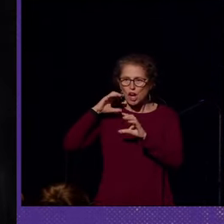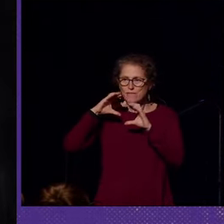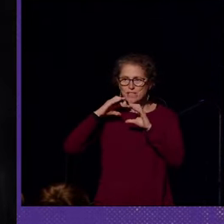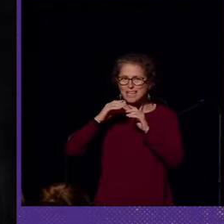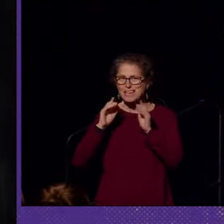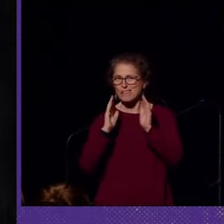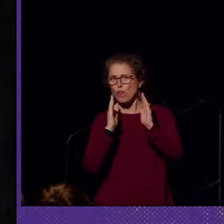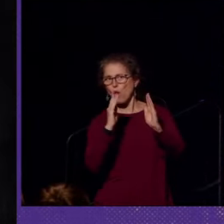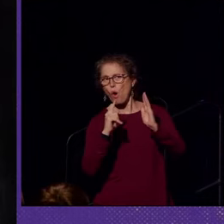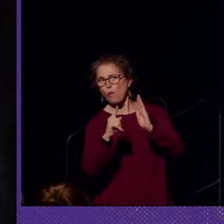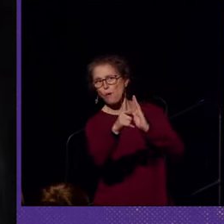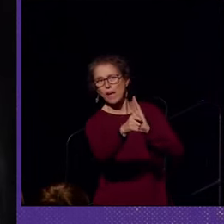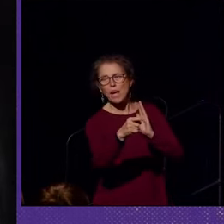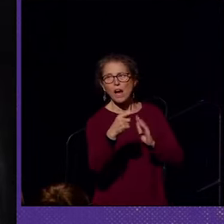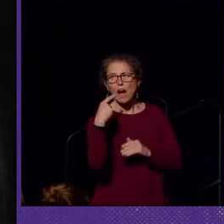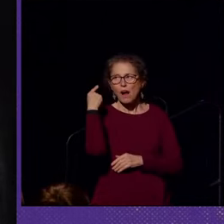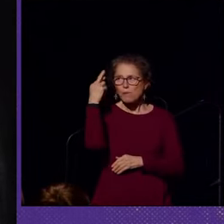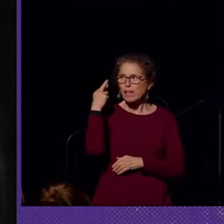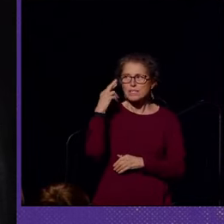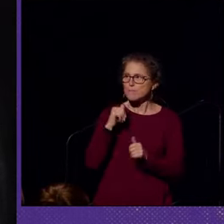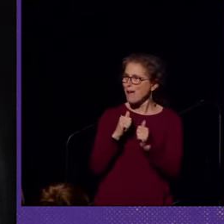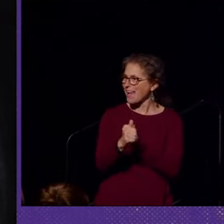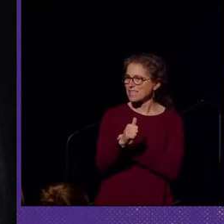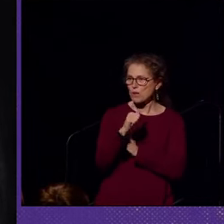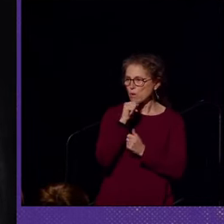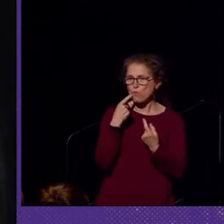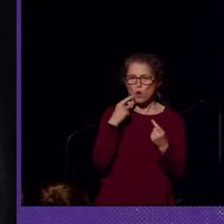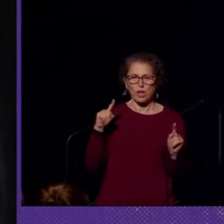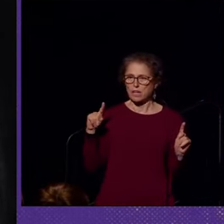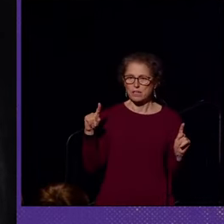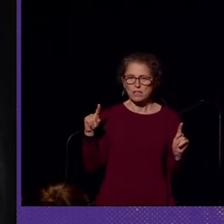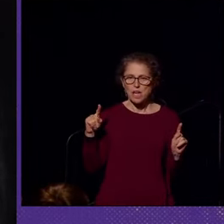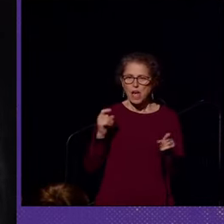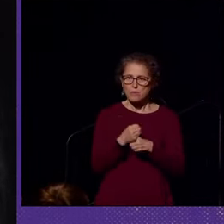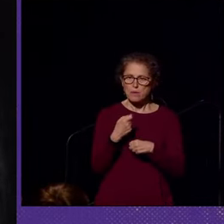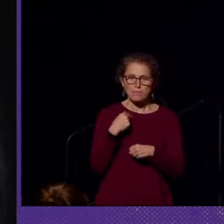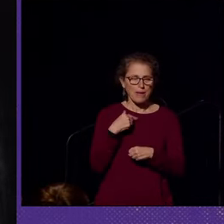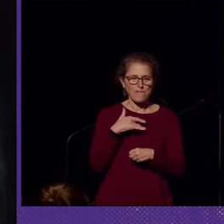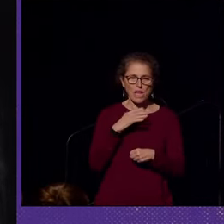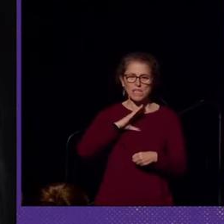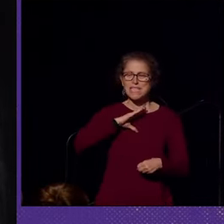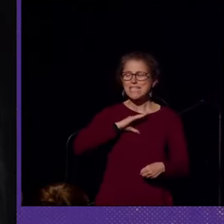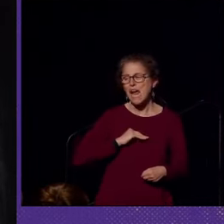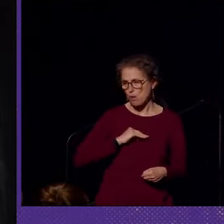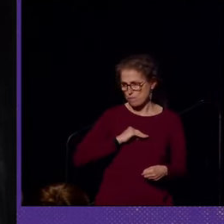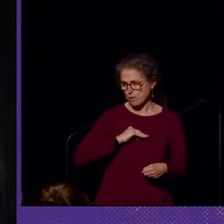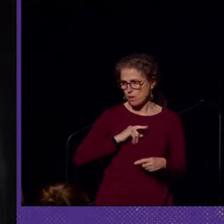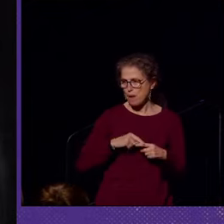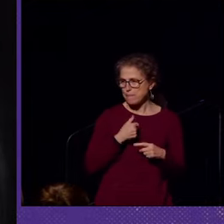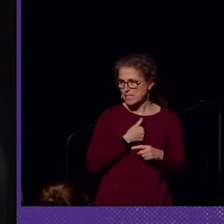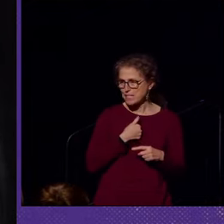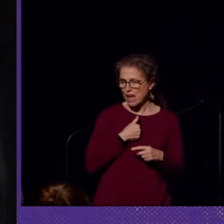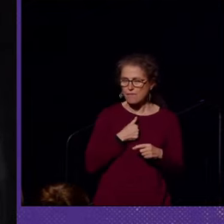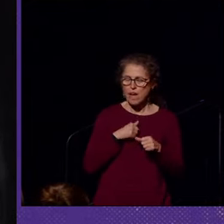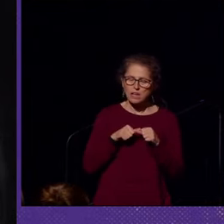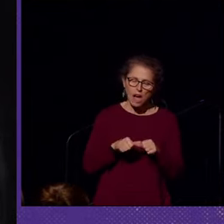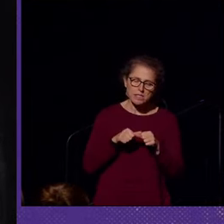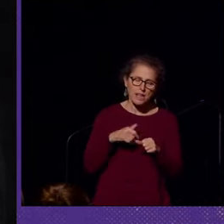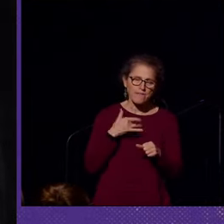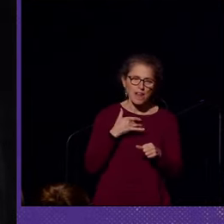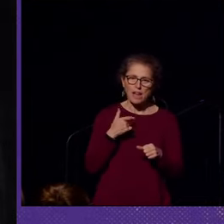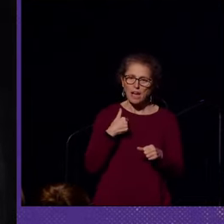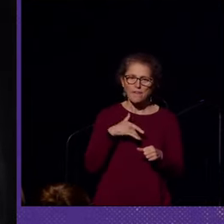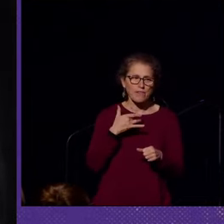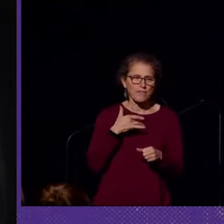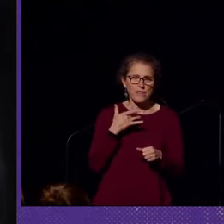I realized passing was no longer working. It was making me feel terrible about myself. I constantly felt like I was feeling while